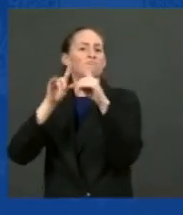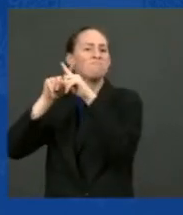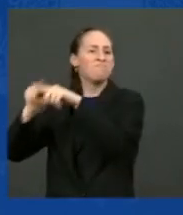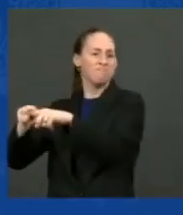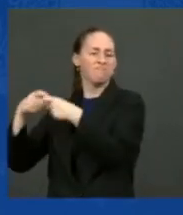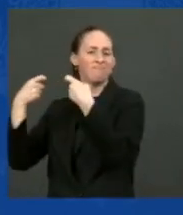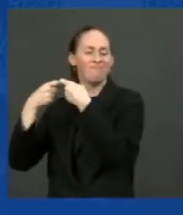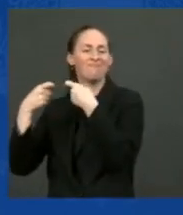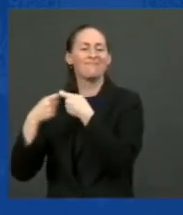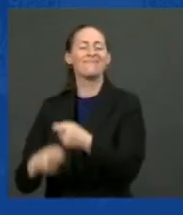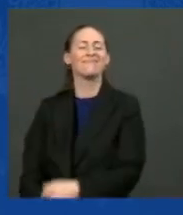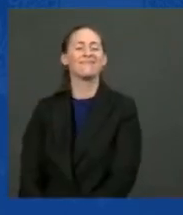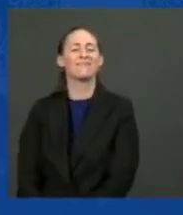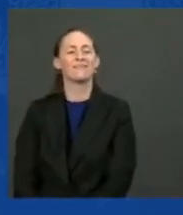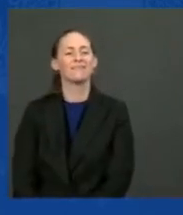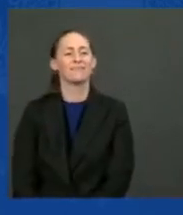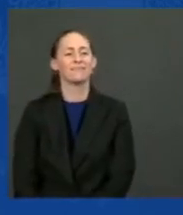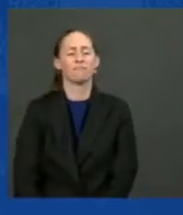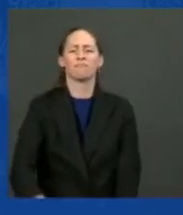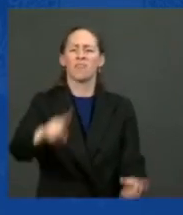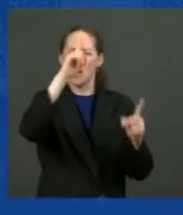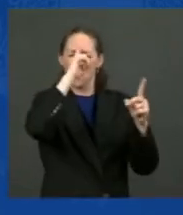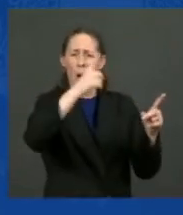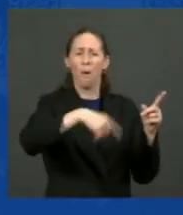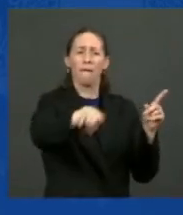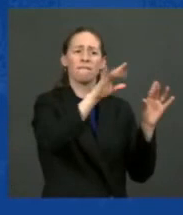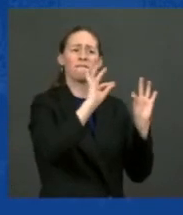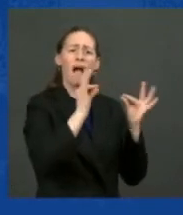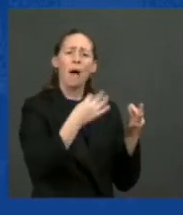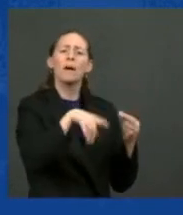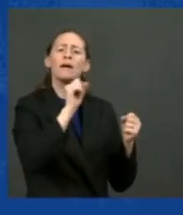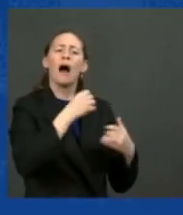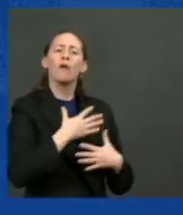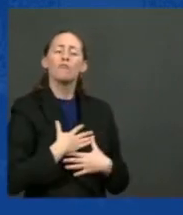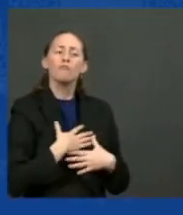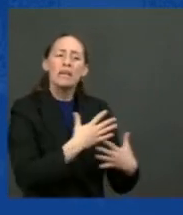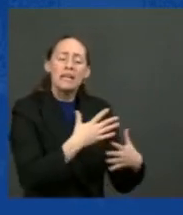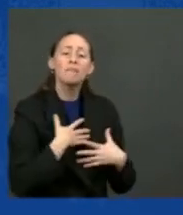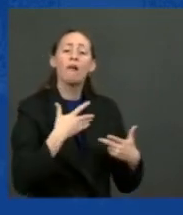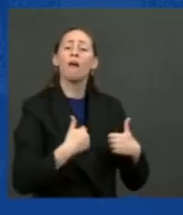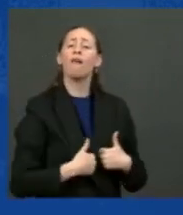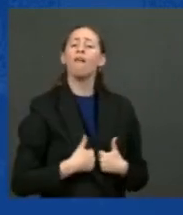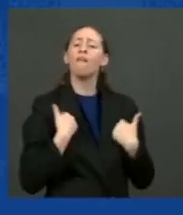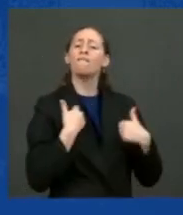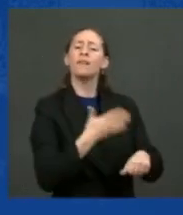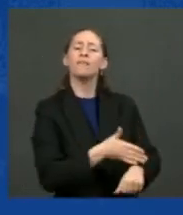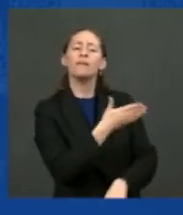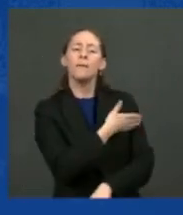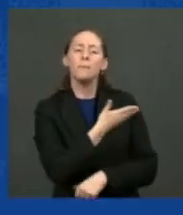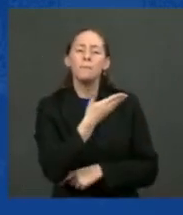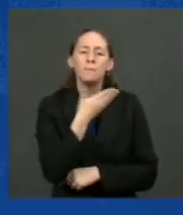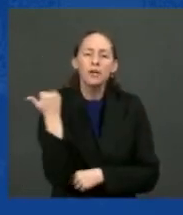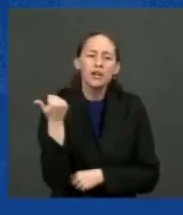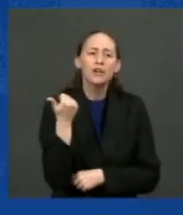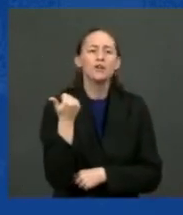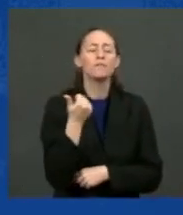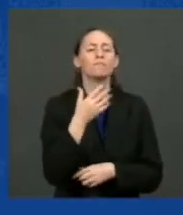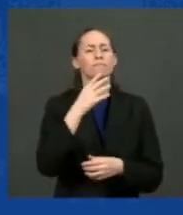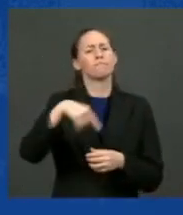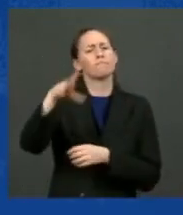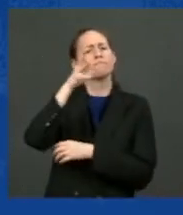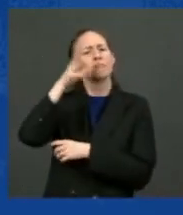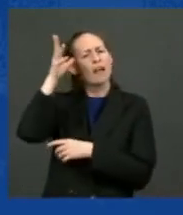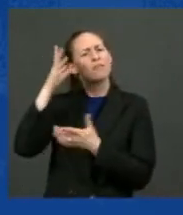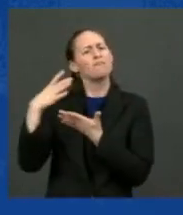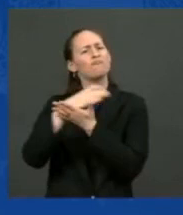a break, we're not just raising their quality of life, we're putting parents in a position to earn a paycheck. We're